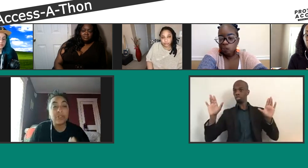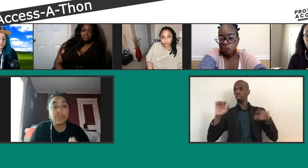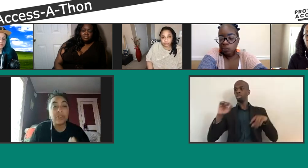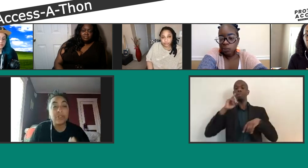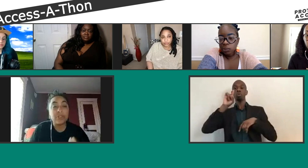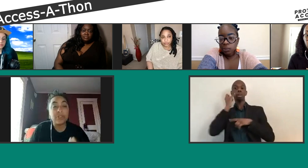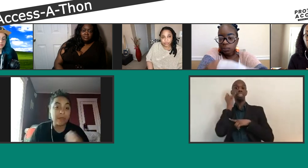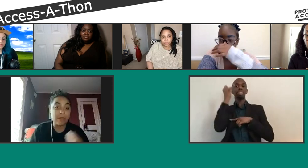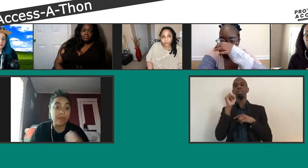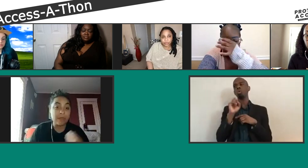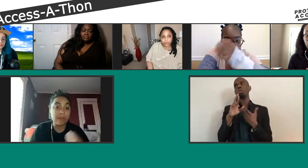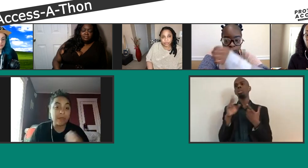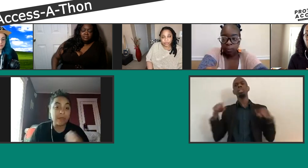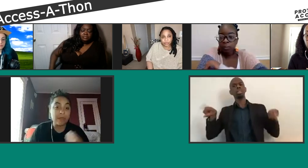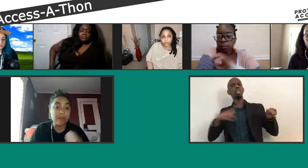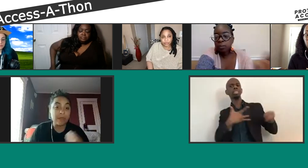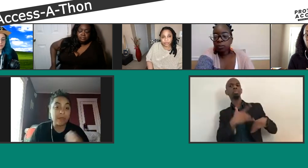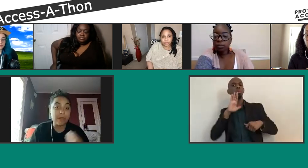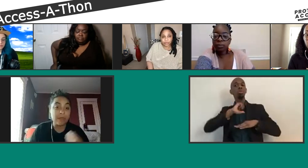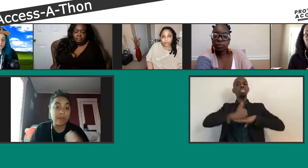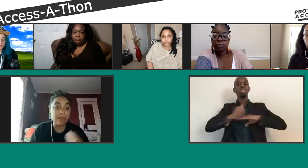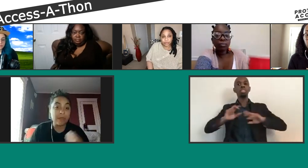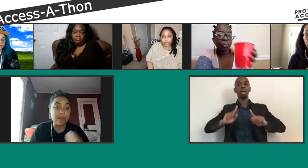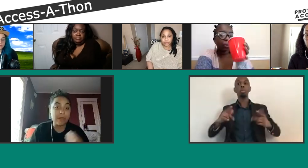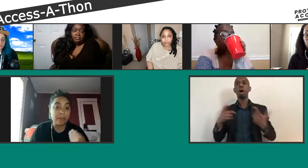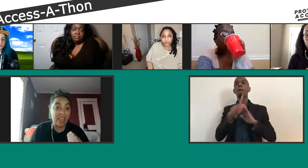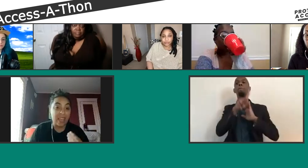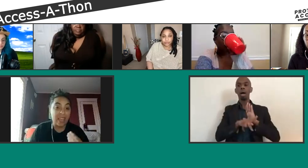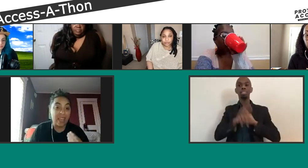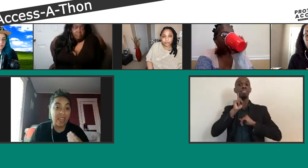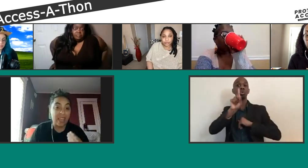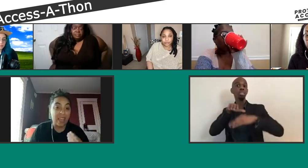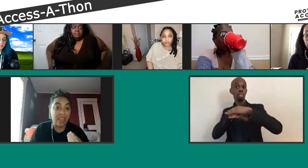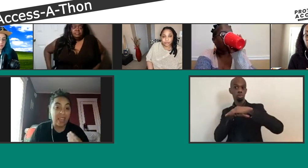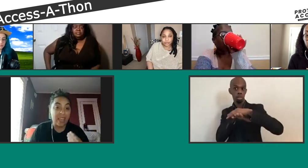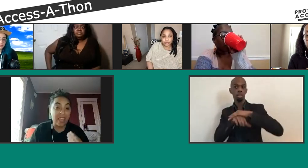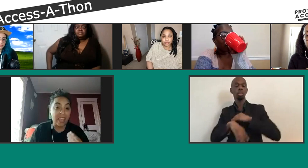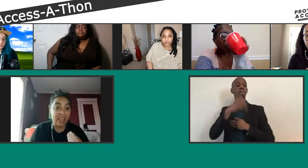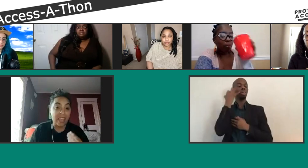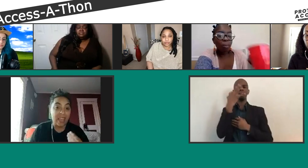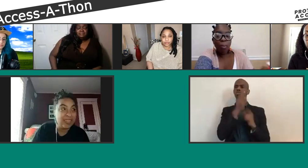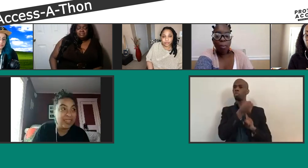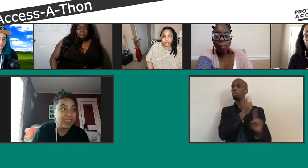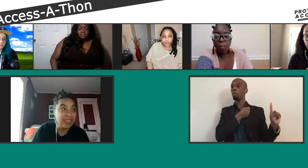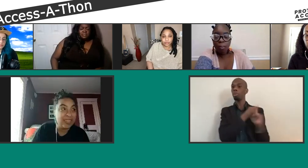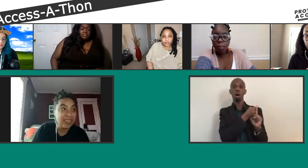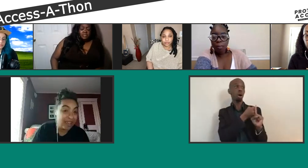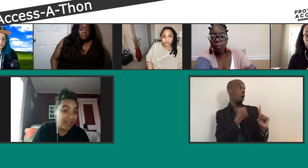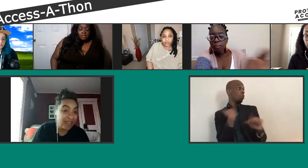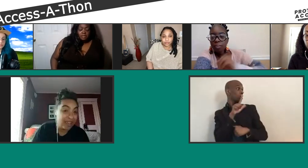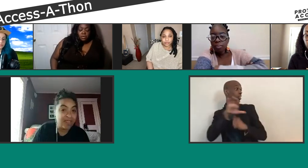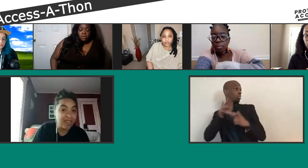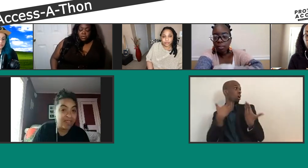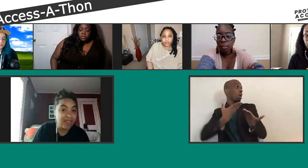policy. And so that if, and when an access request or an accommodation policy somehow is enough,